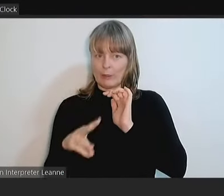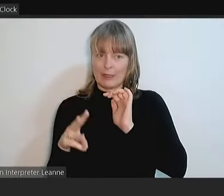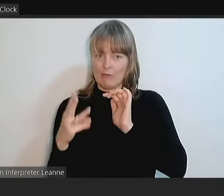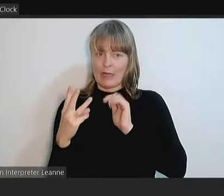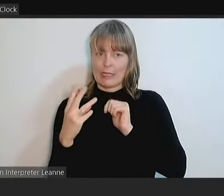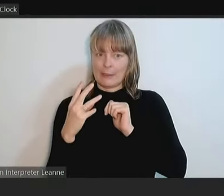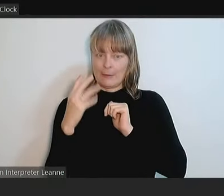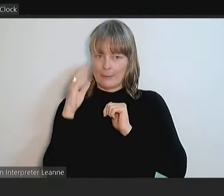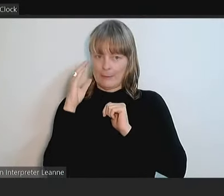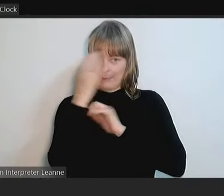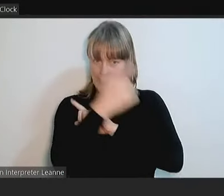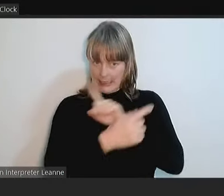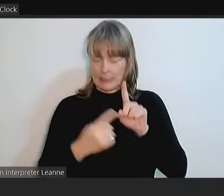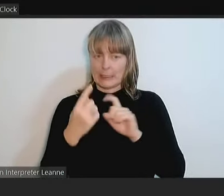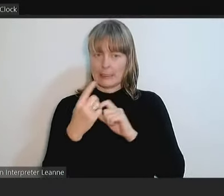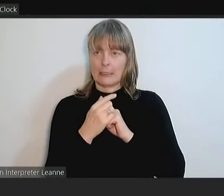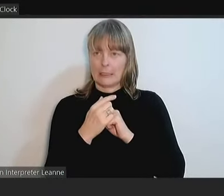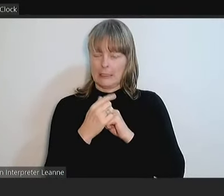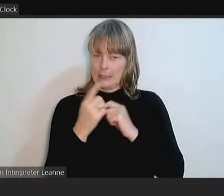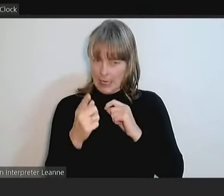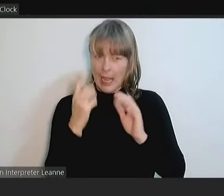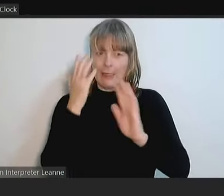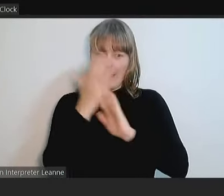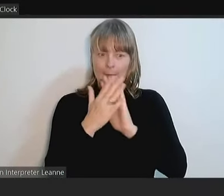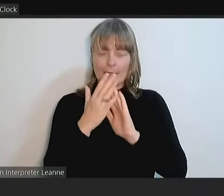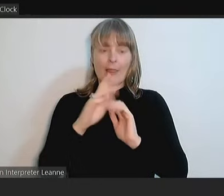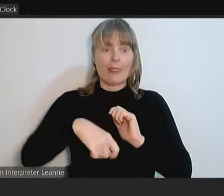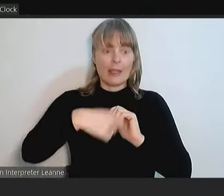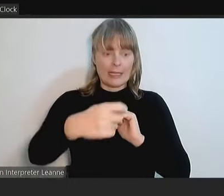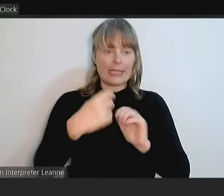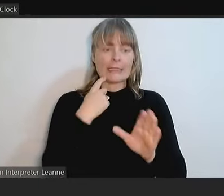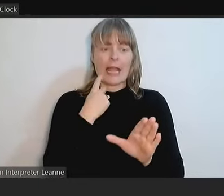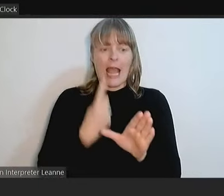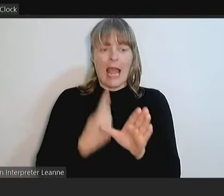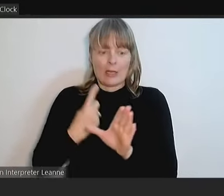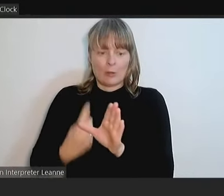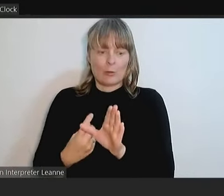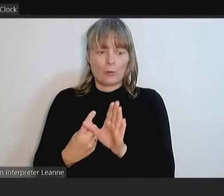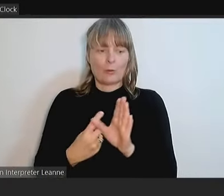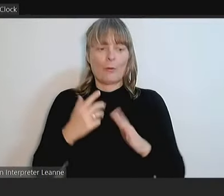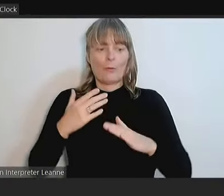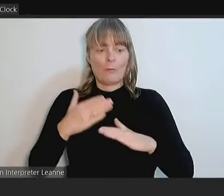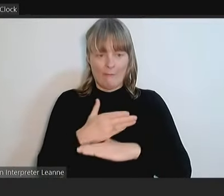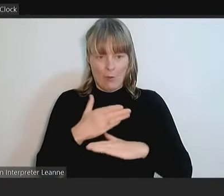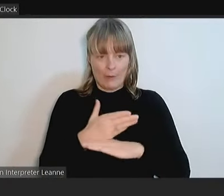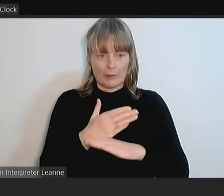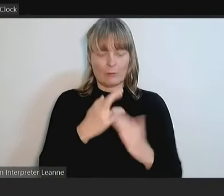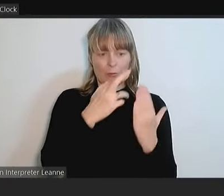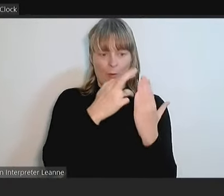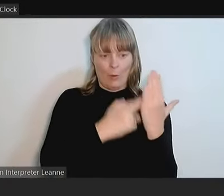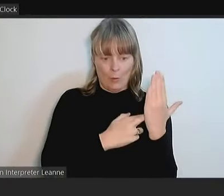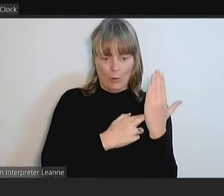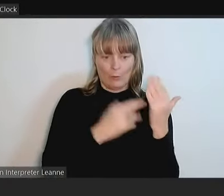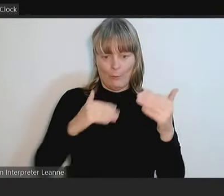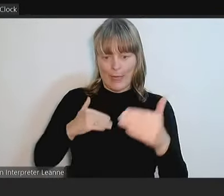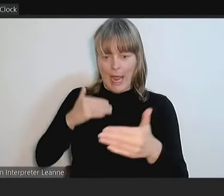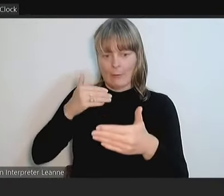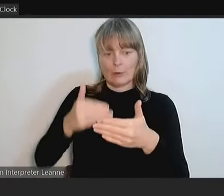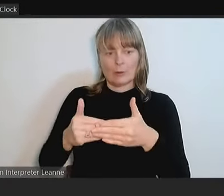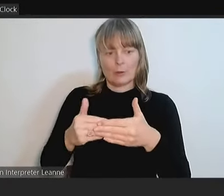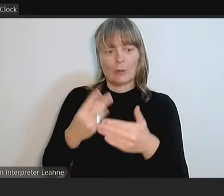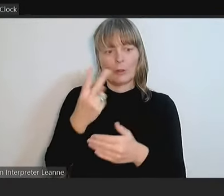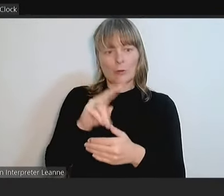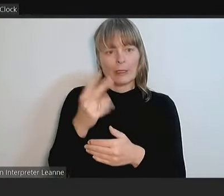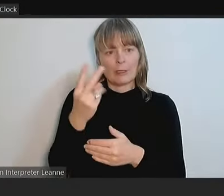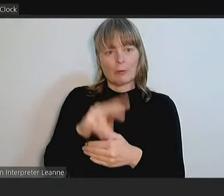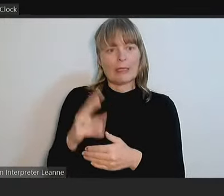Does this mean the next Annual Performance Report will be for the period 20 June 2023 to some point in June 2024?